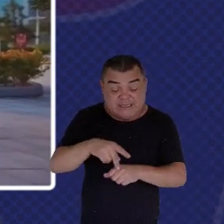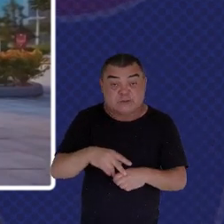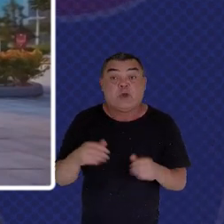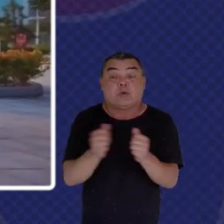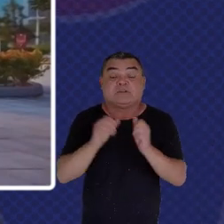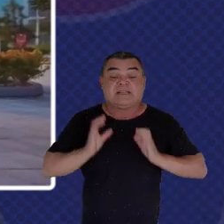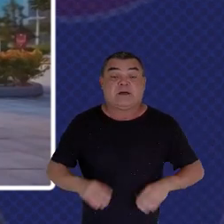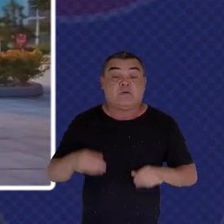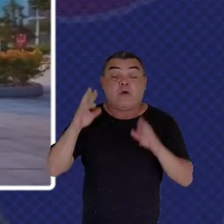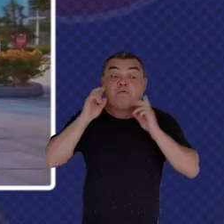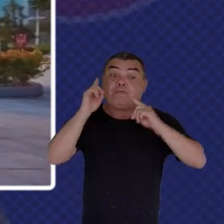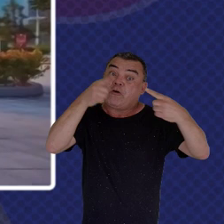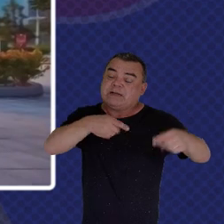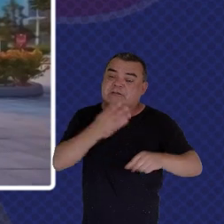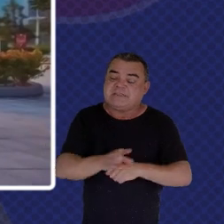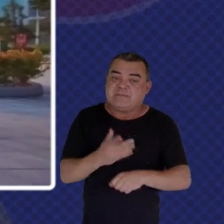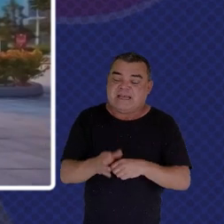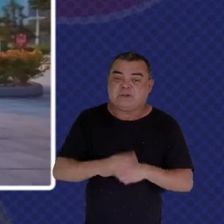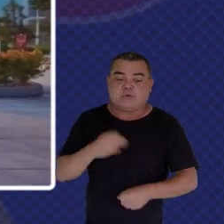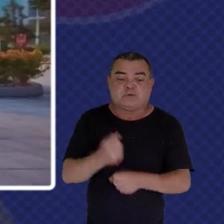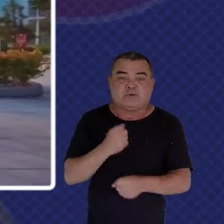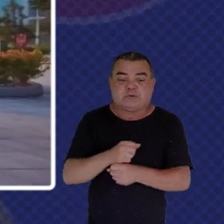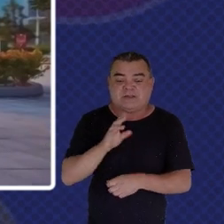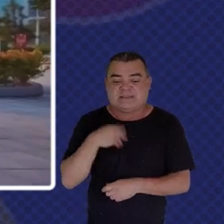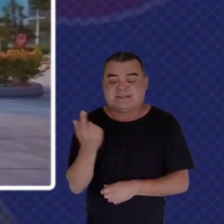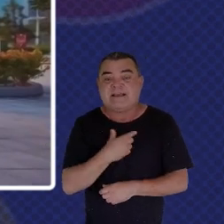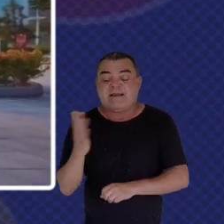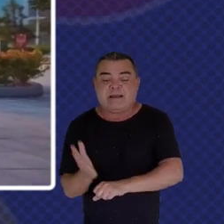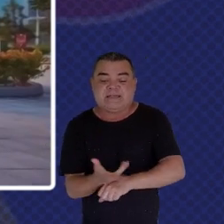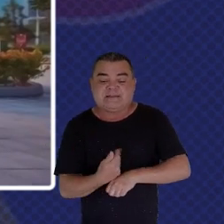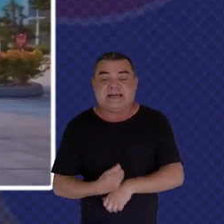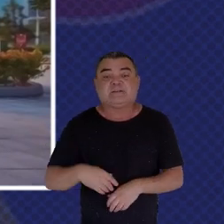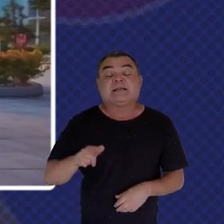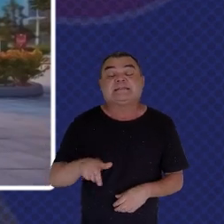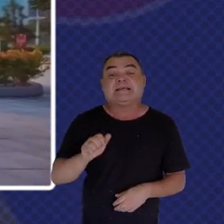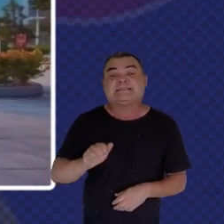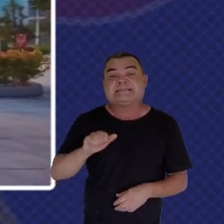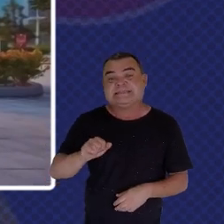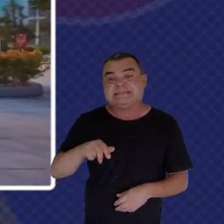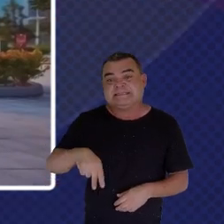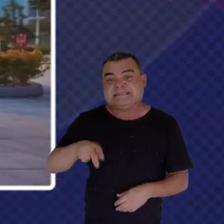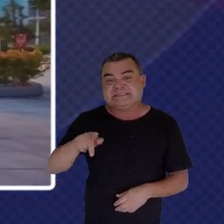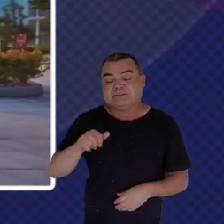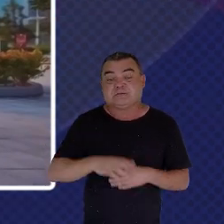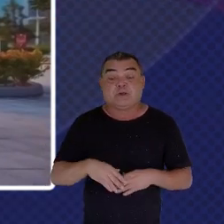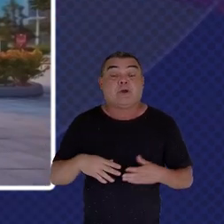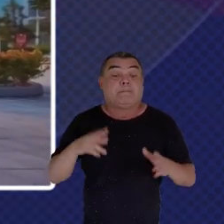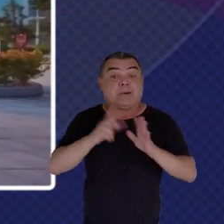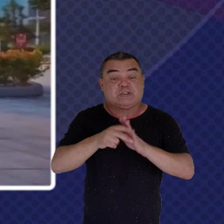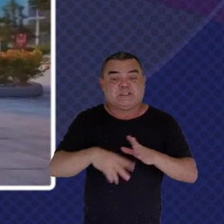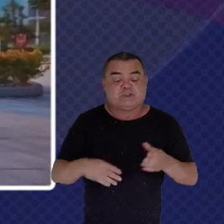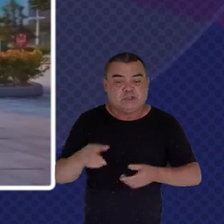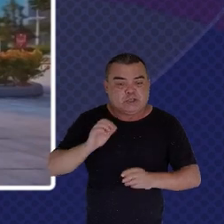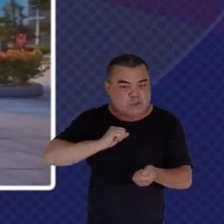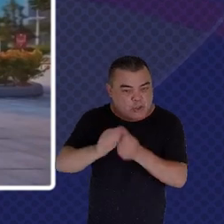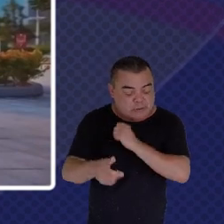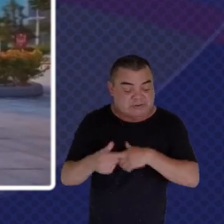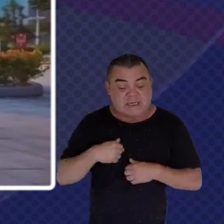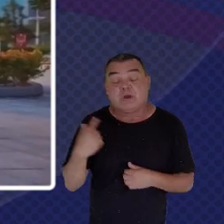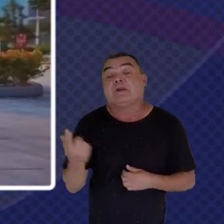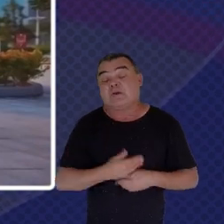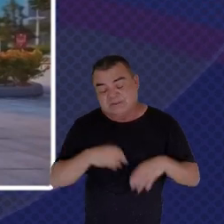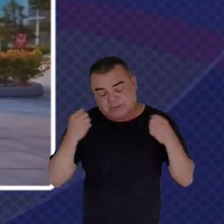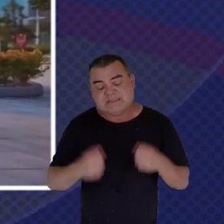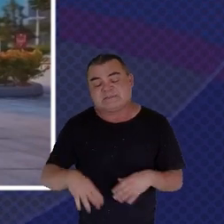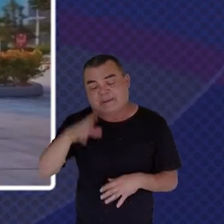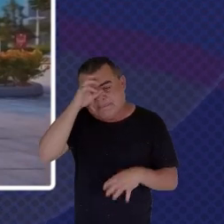capability In game design And if we can Do all of this I suspect All of us Will be able To learn Much more How we can